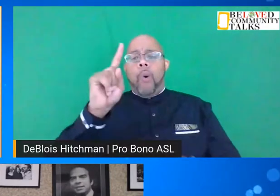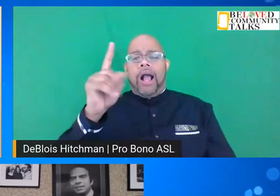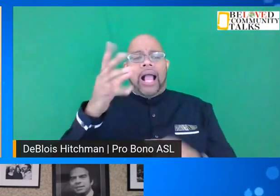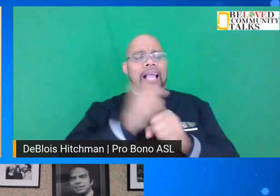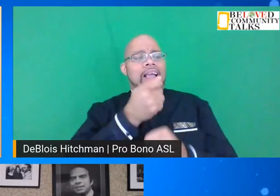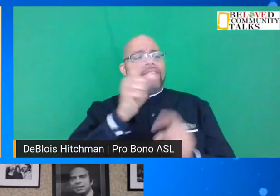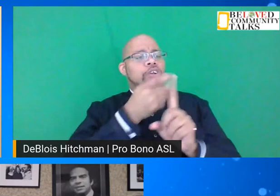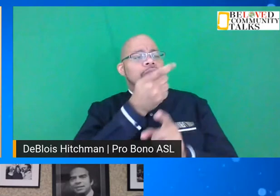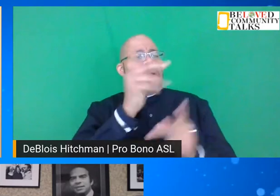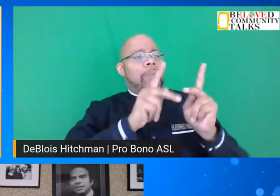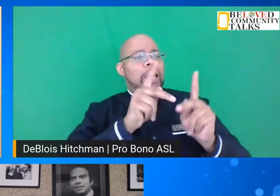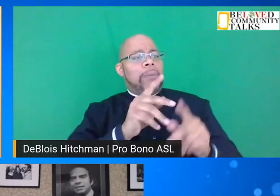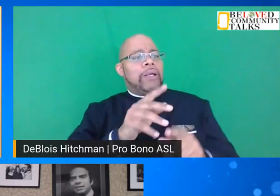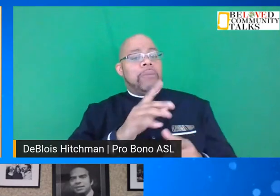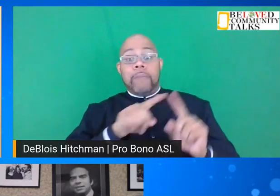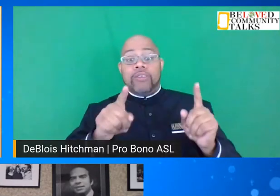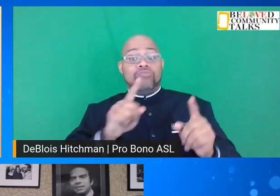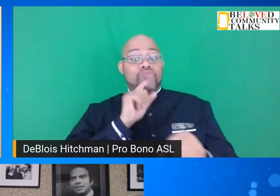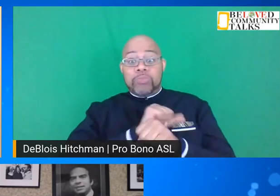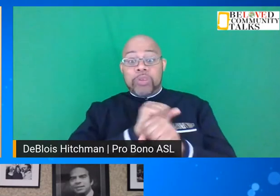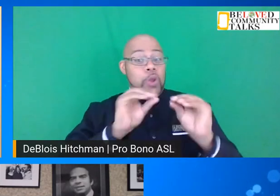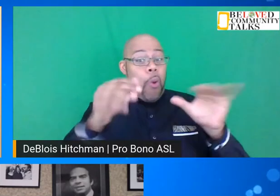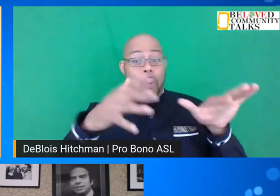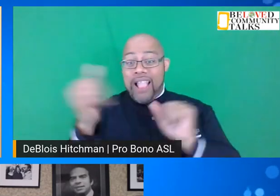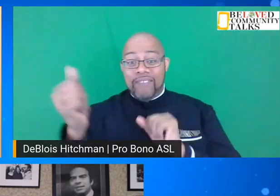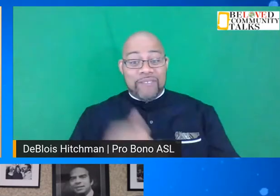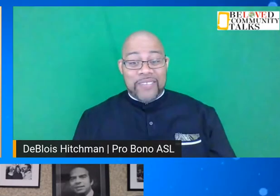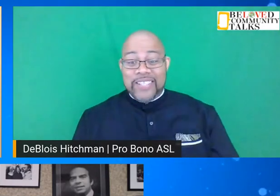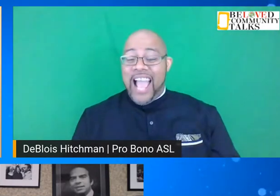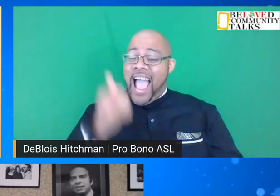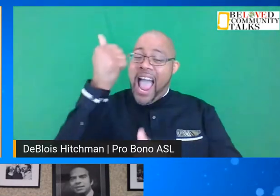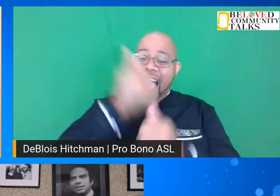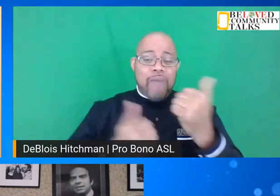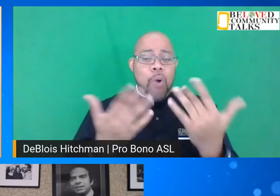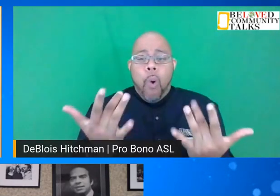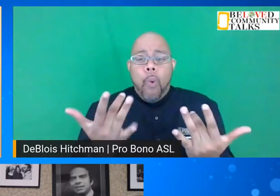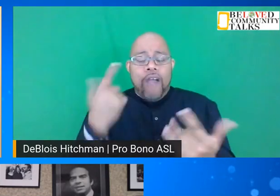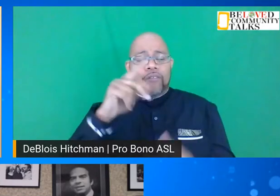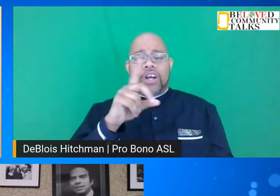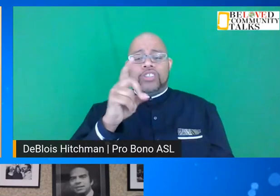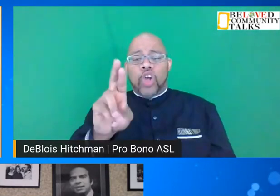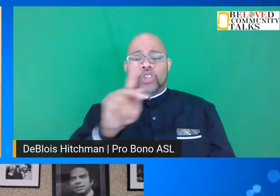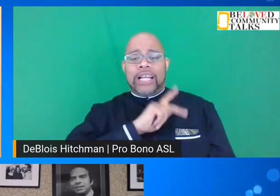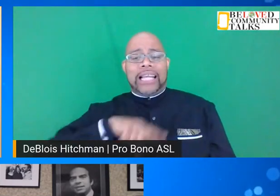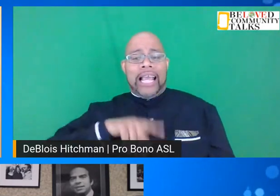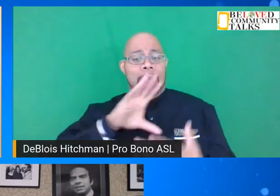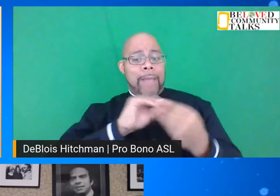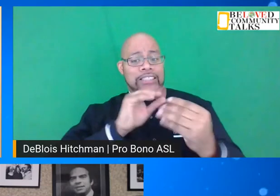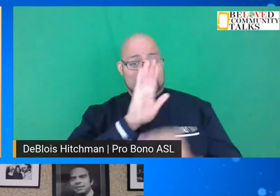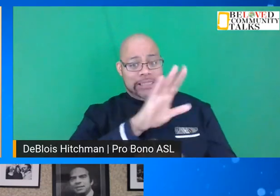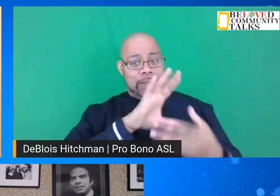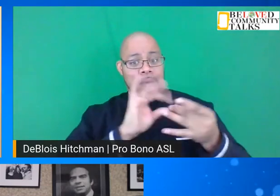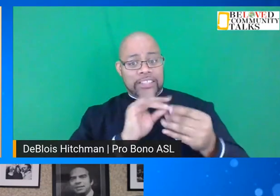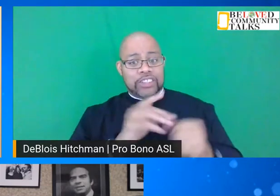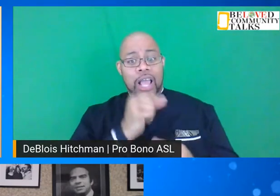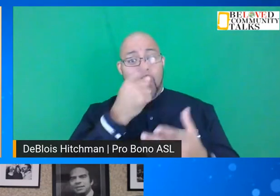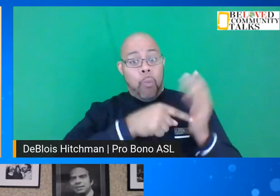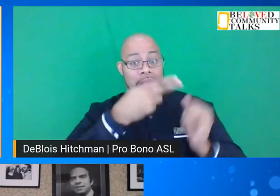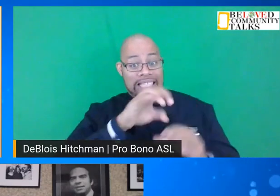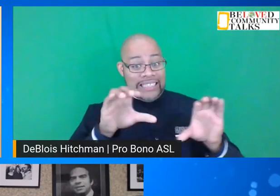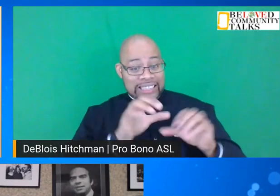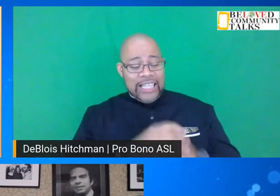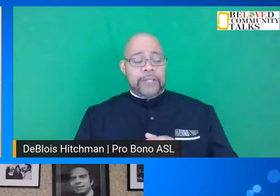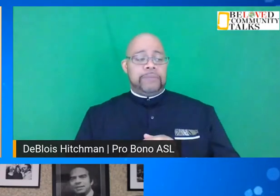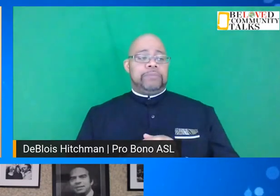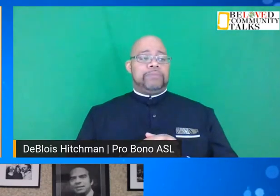first few people. Truth of it is nobody left. Everybody was waiting on Dr. King's message. And what he did